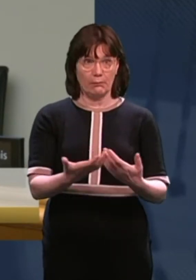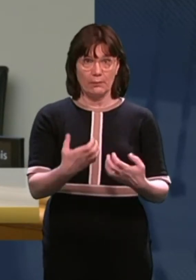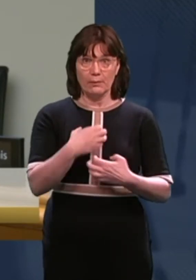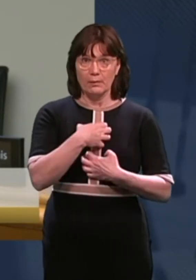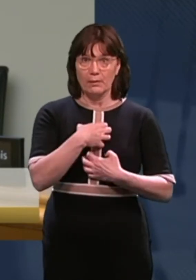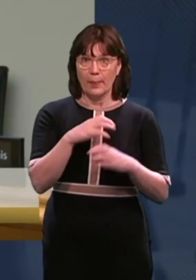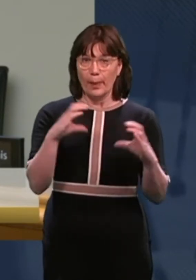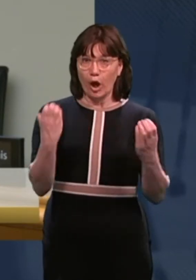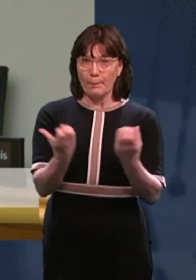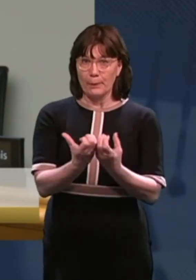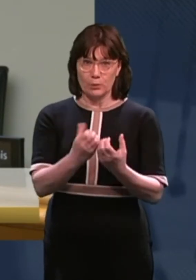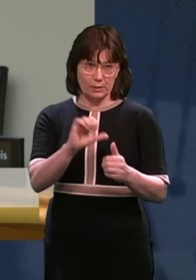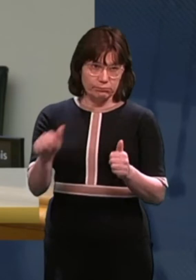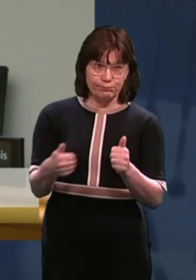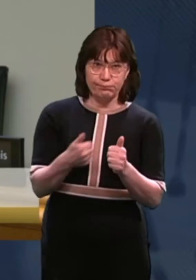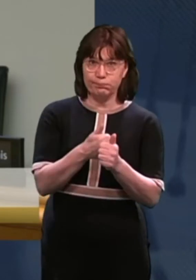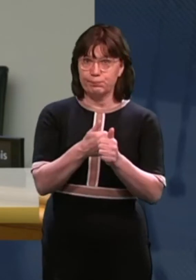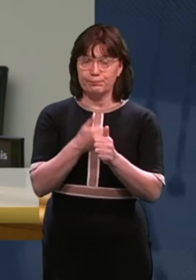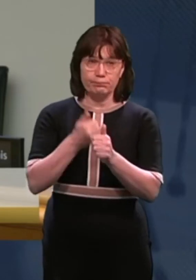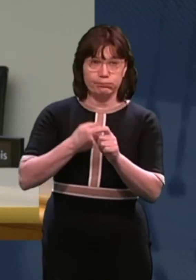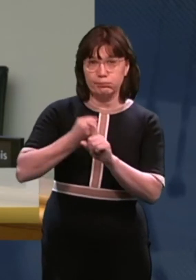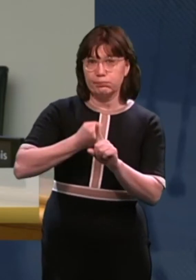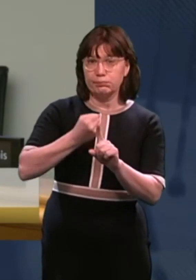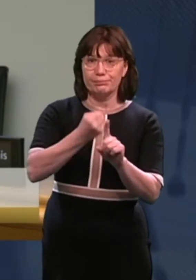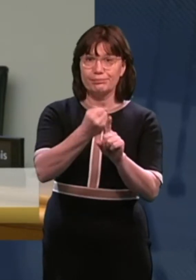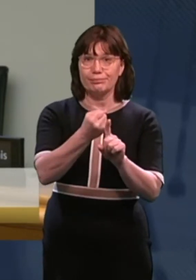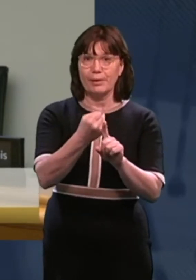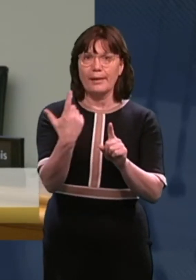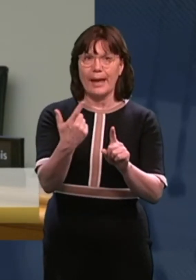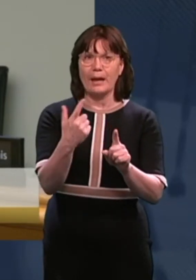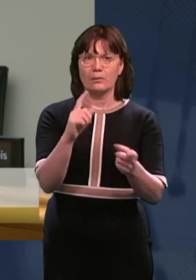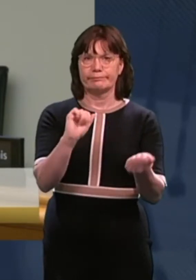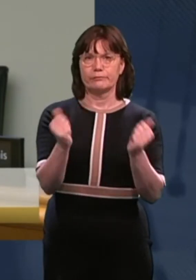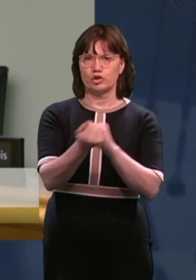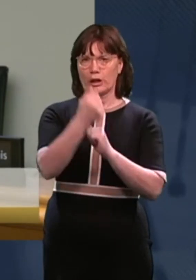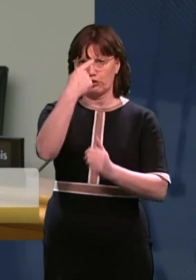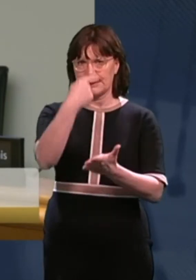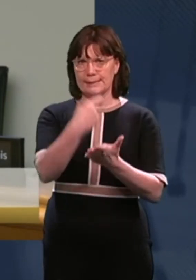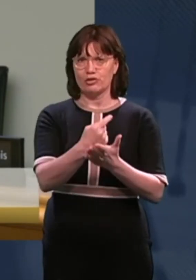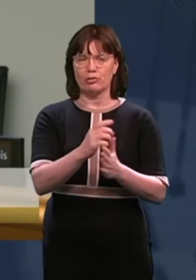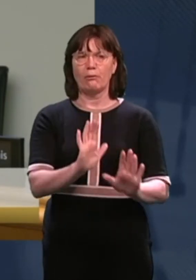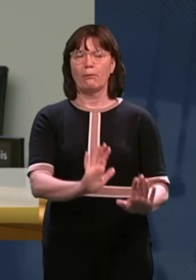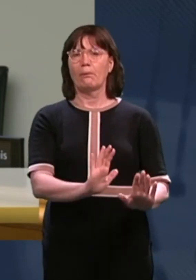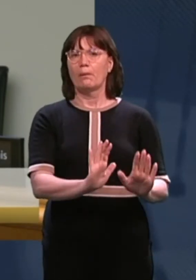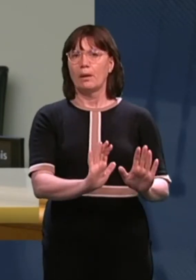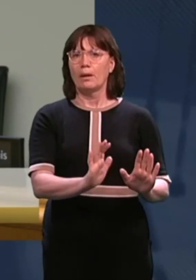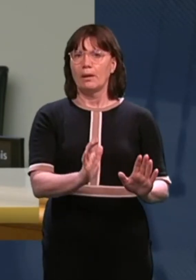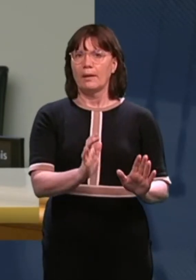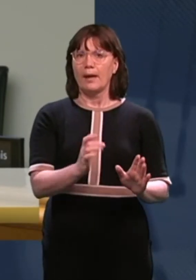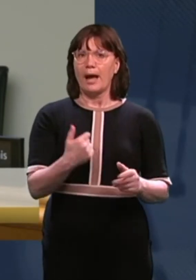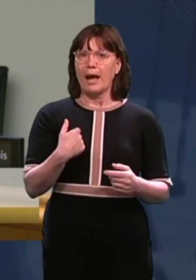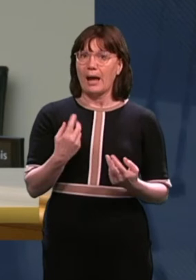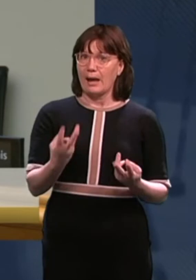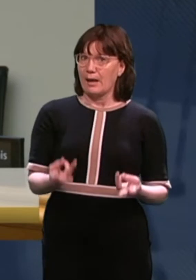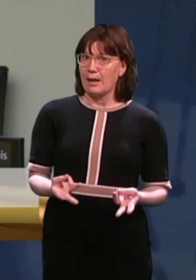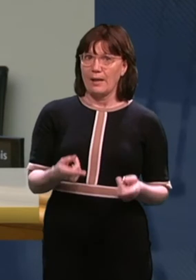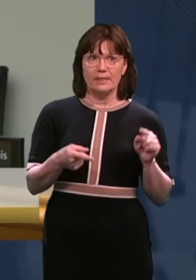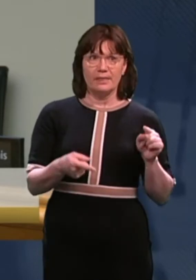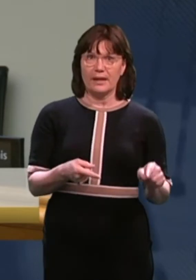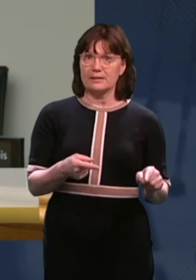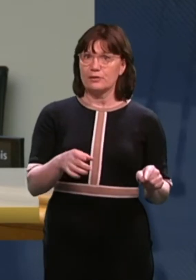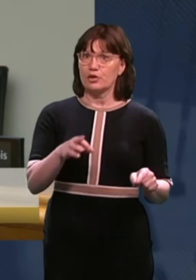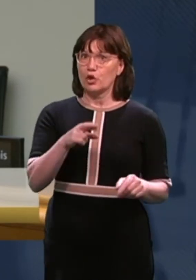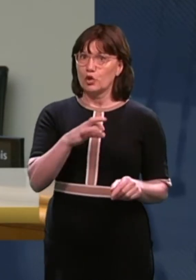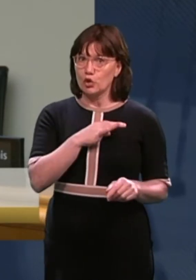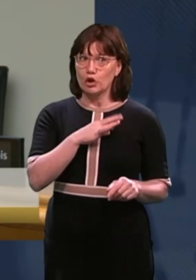rallied together and thankfully that decision has been reversed. Just on the outset to say that is really, really